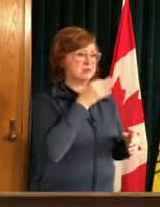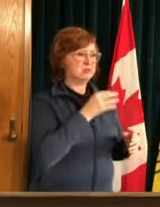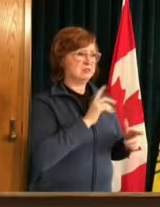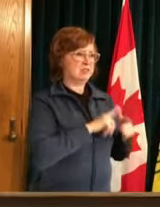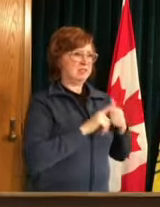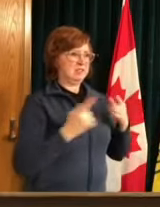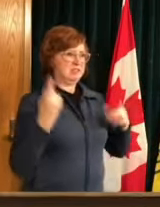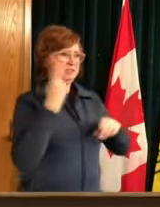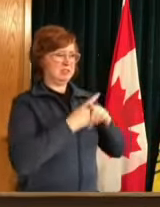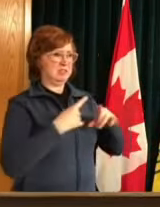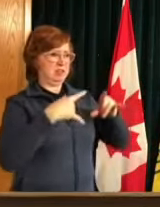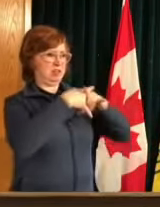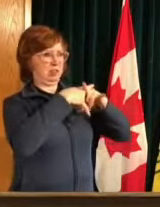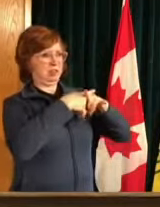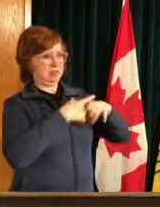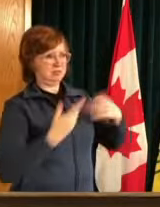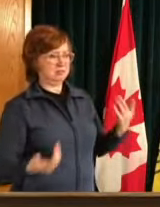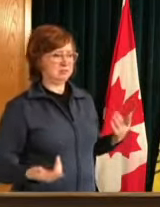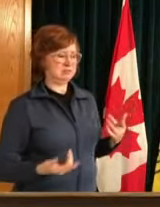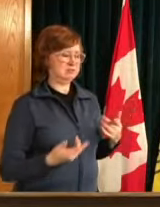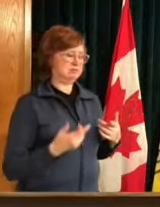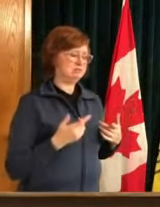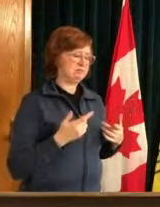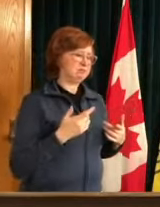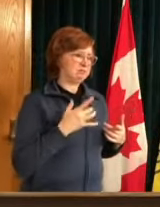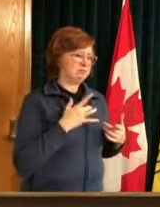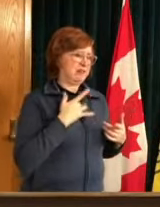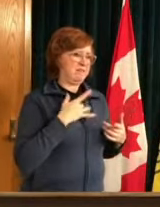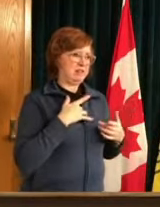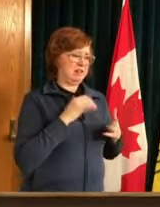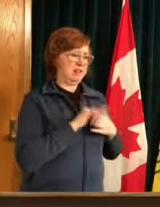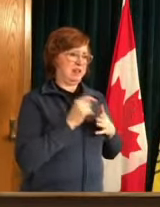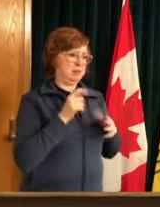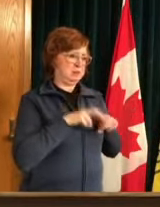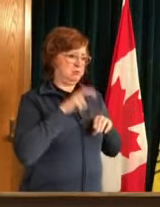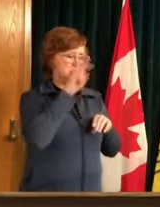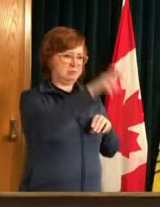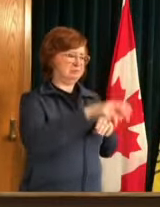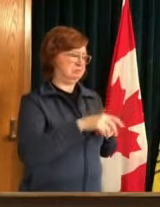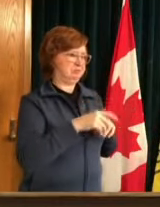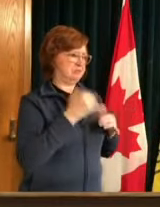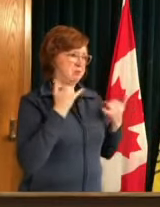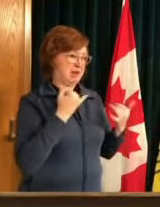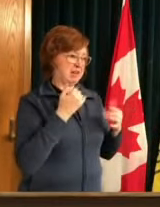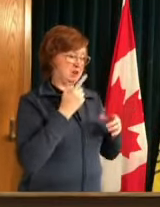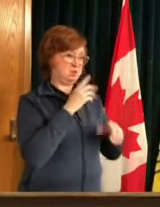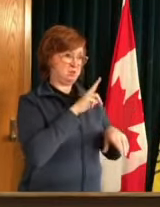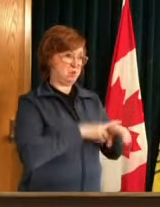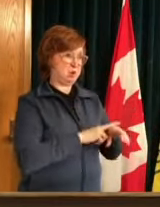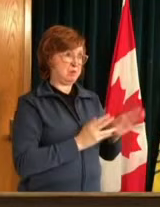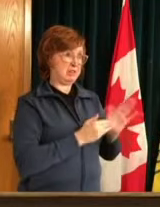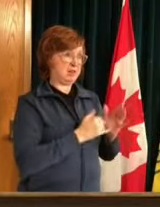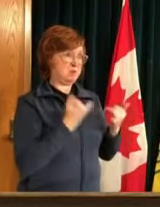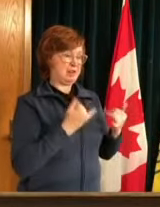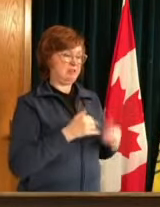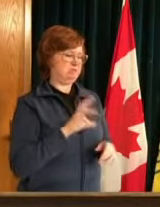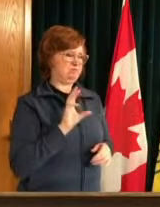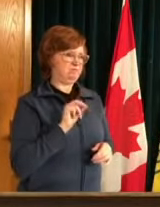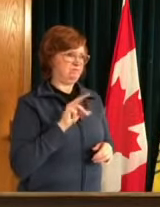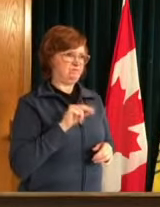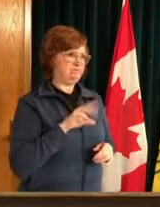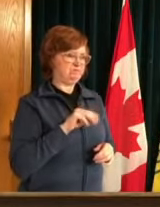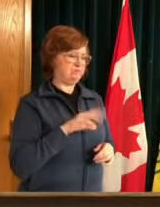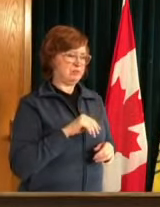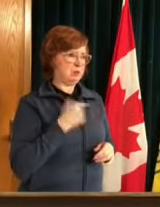say it's premature to be announcing us moving forward to getting back to normal at this point in time we uh we have one job to do well we have a few